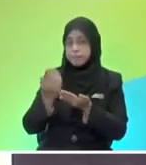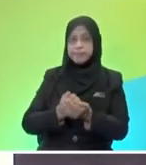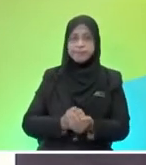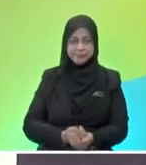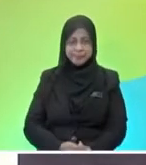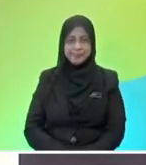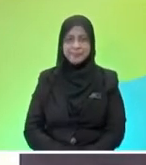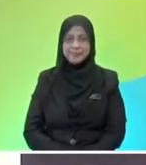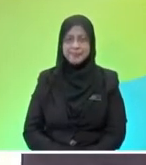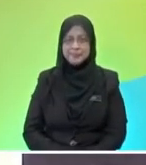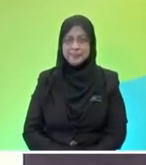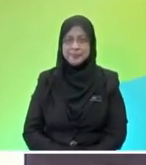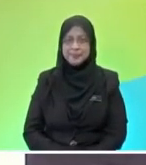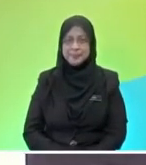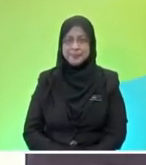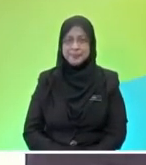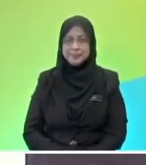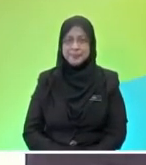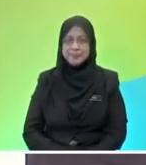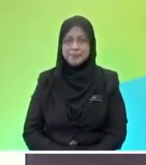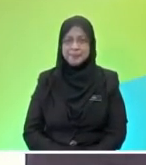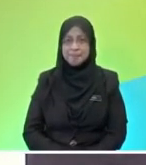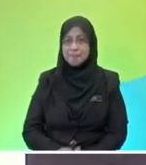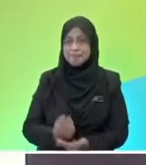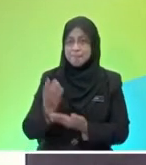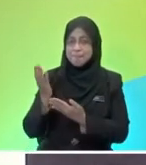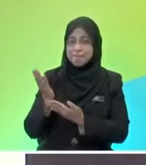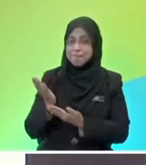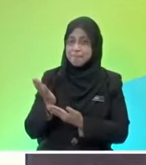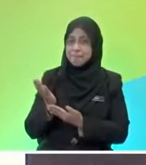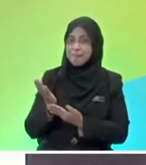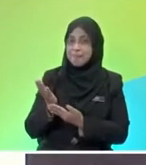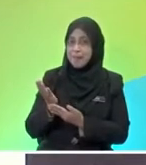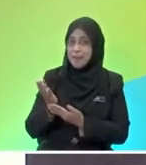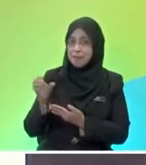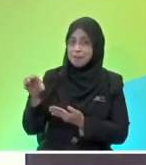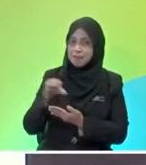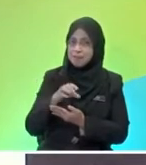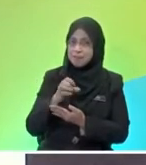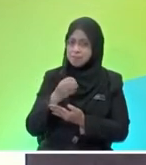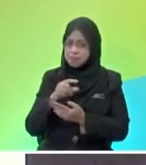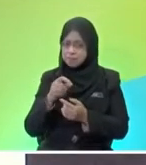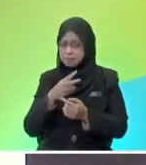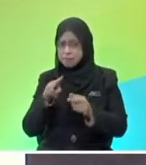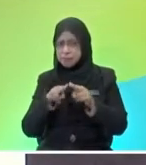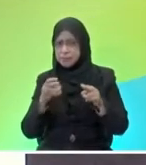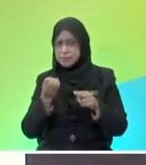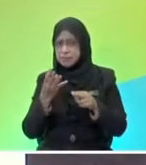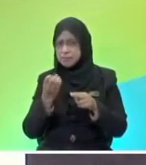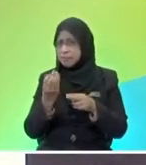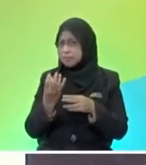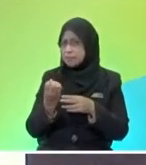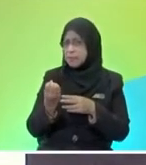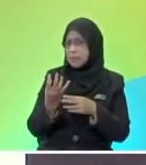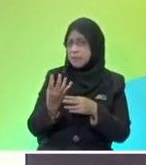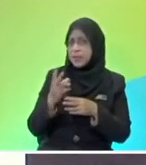surface first, okay? Let's go. Oh, there you go. So it reaches up to about